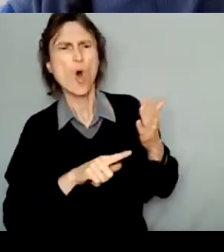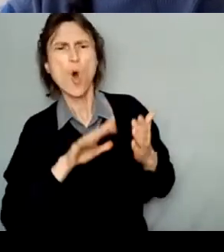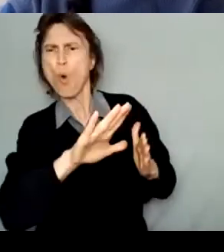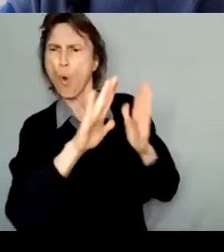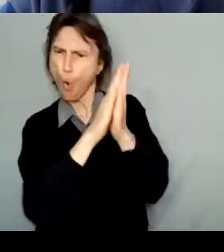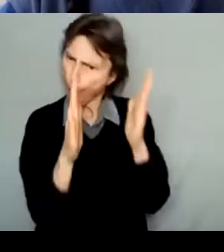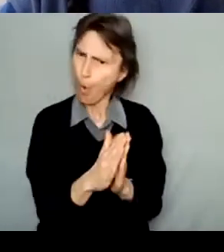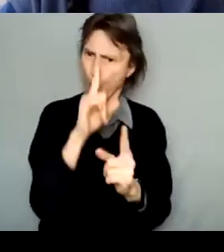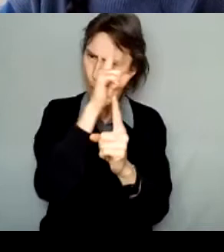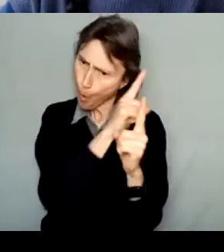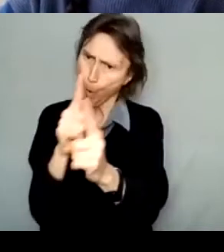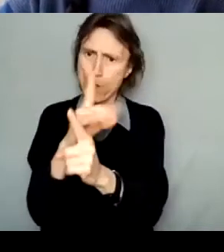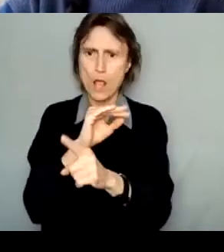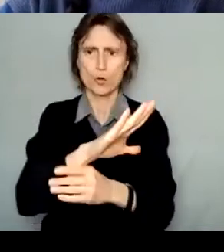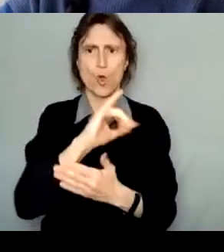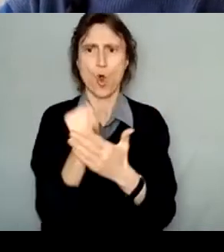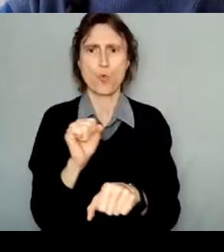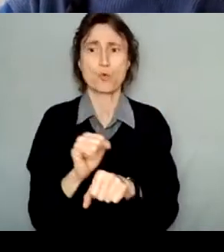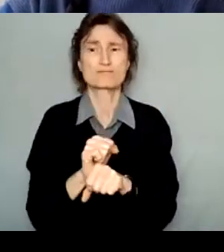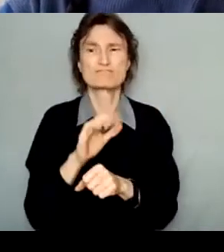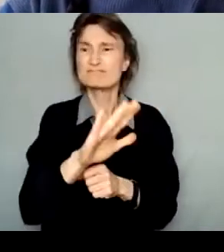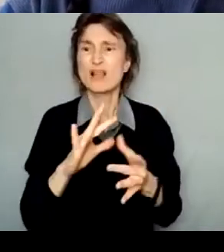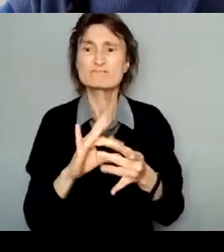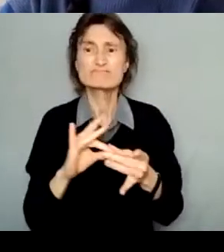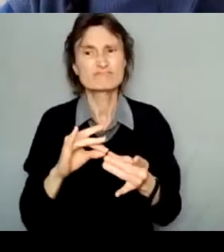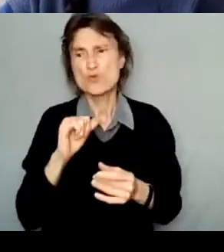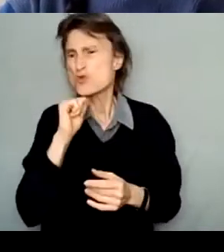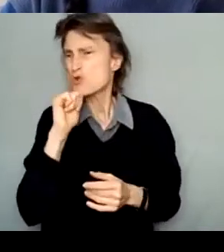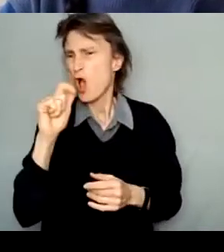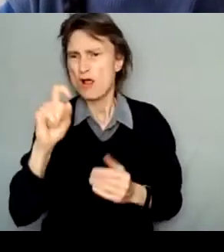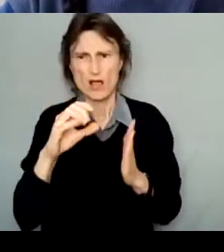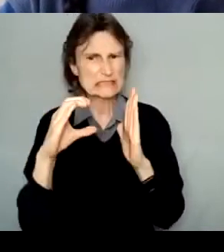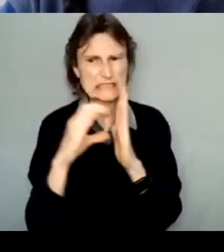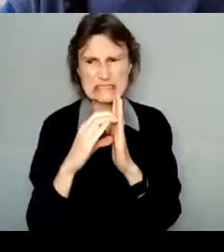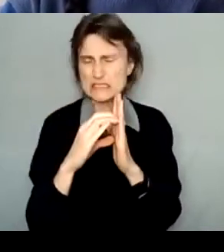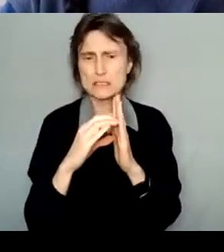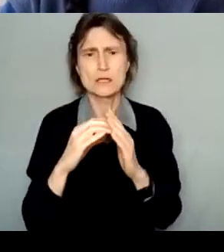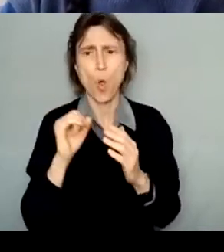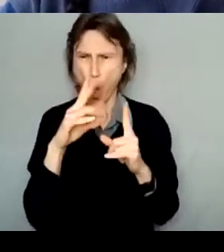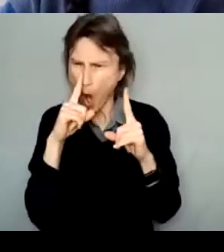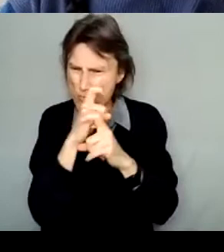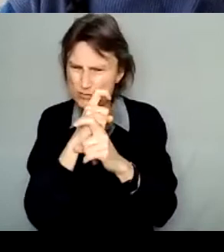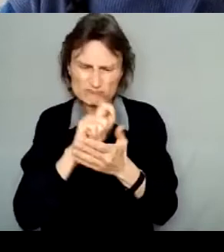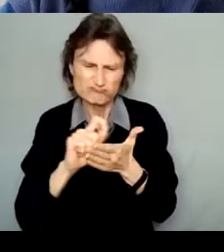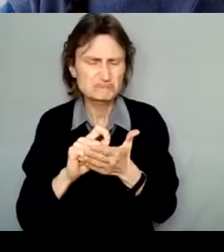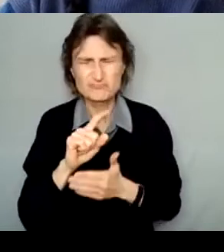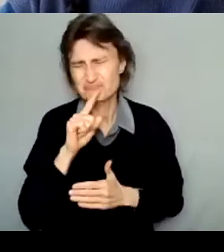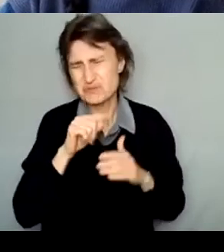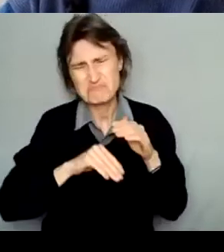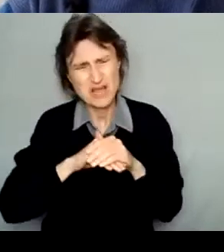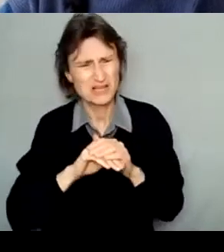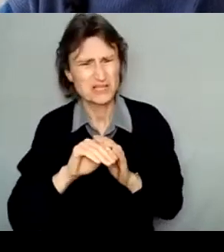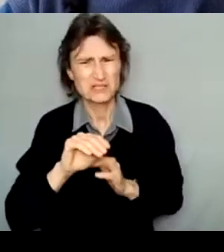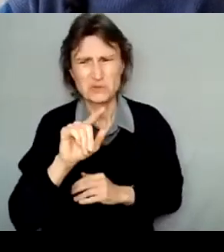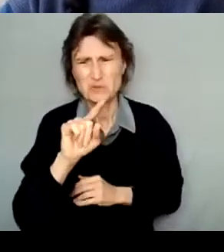statements should not be overly long or difficult to understand. 100 to 300 words max is usually sufficient.